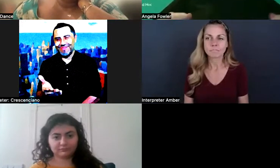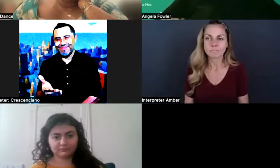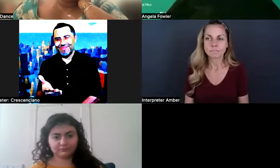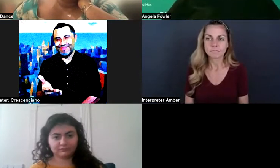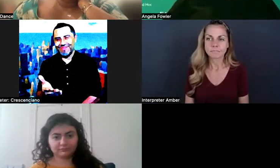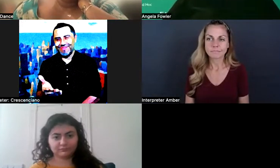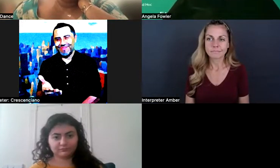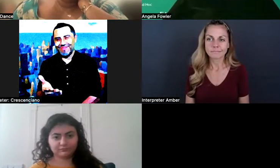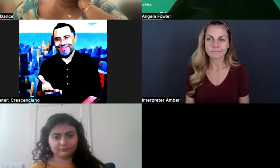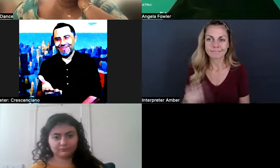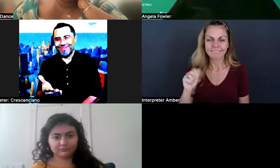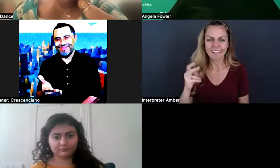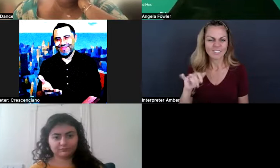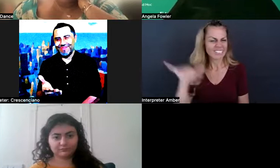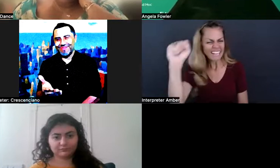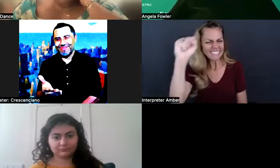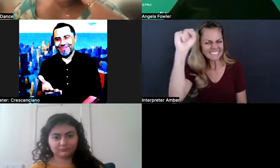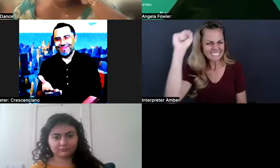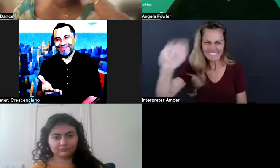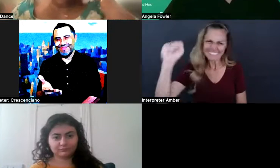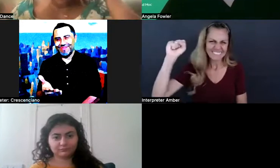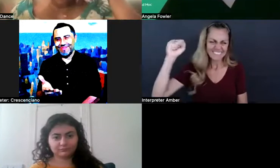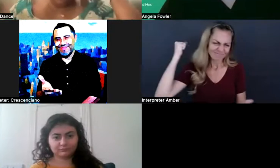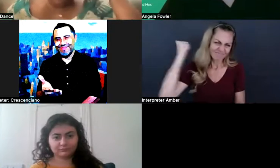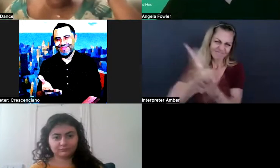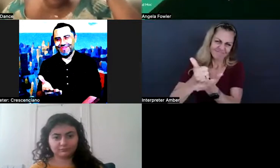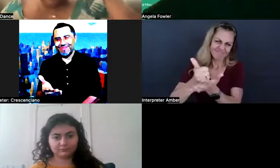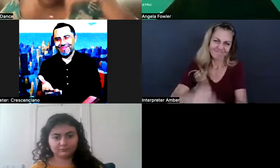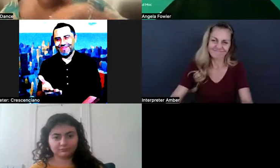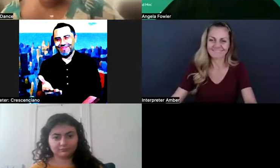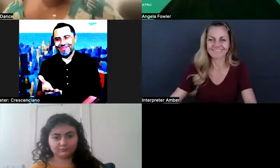Yes. Preaching. Angela, that one.